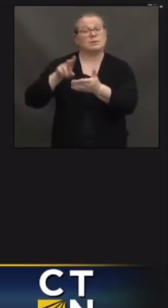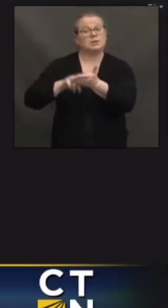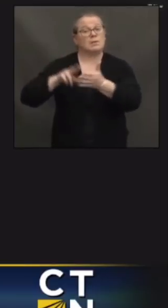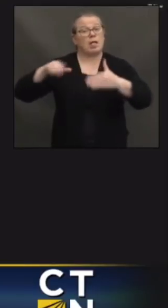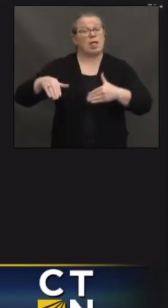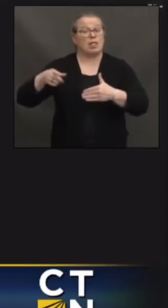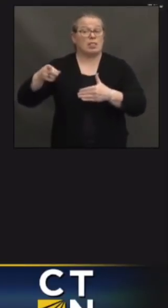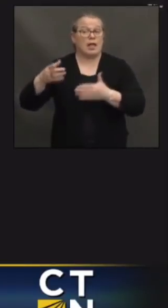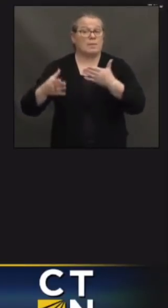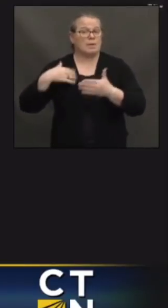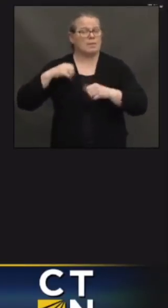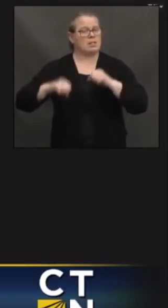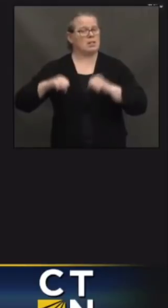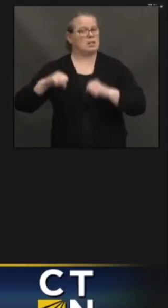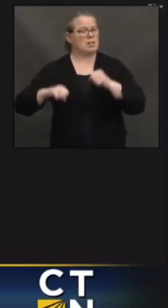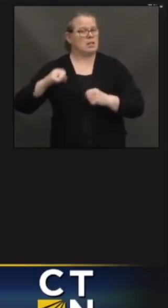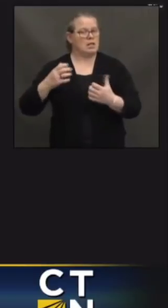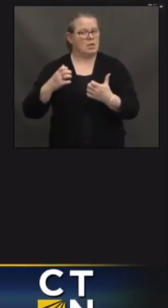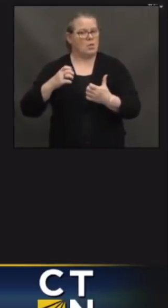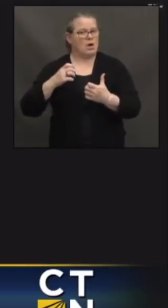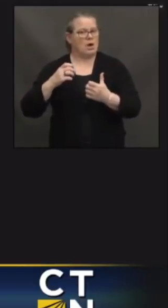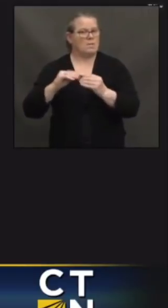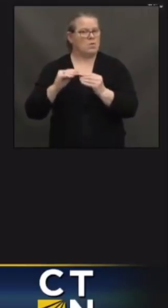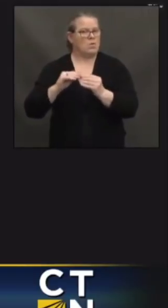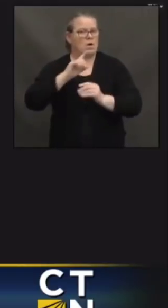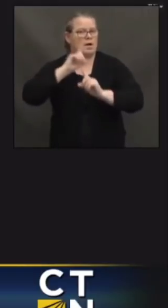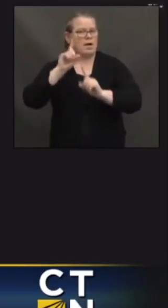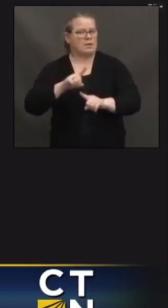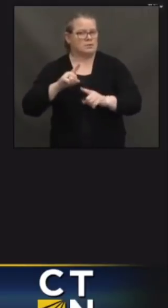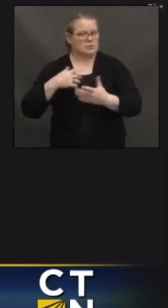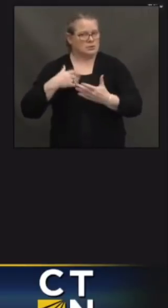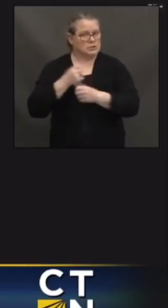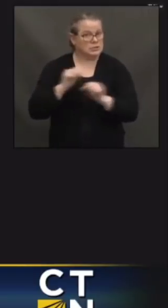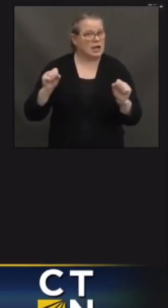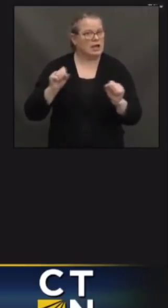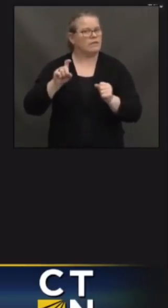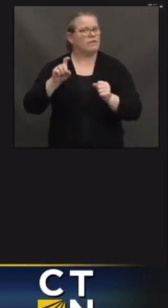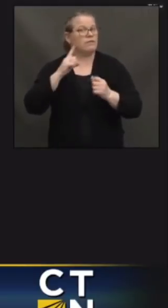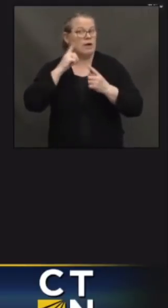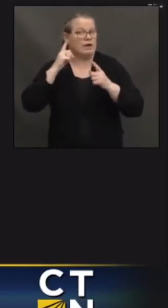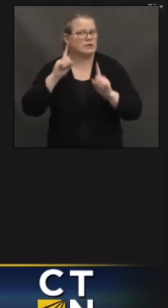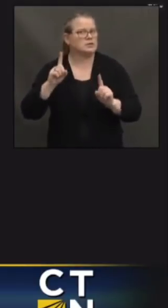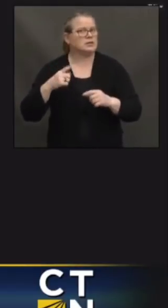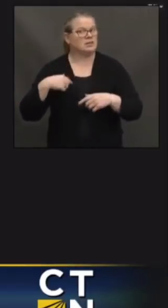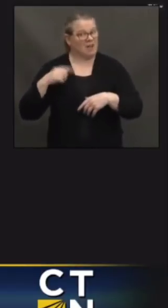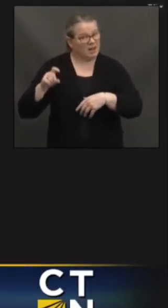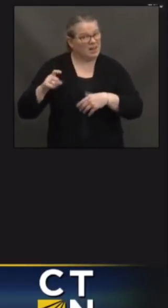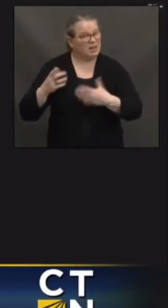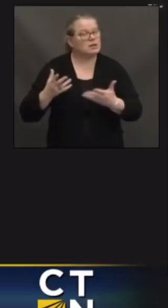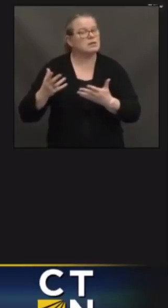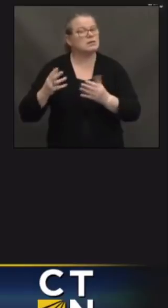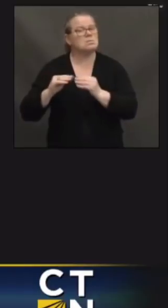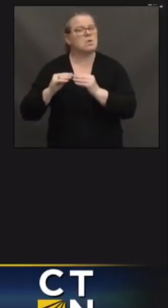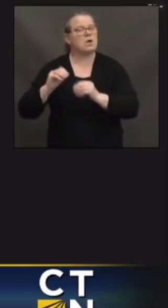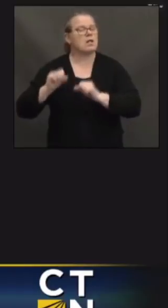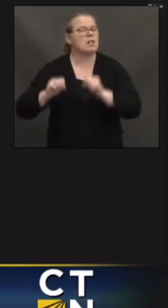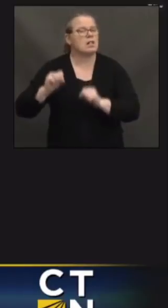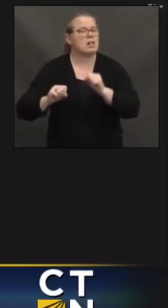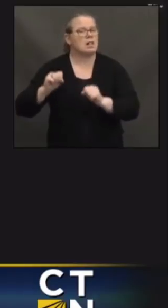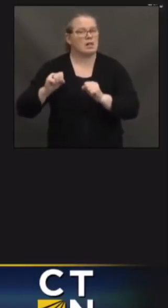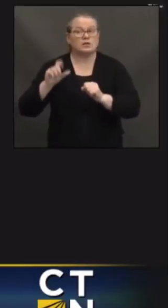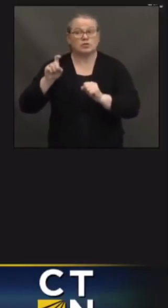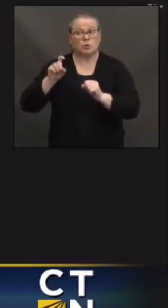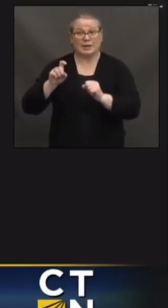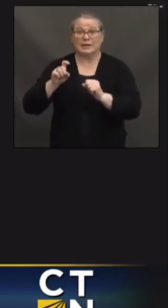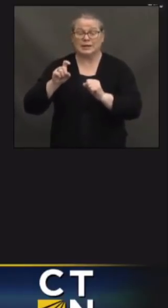have some questions they want answered about the safety or the efficacy or the necessity of the vaccine. So we're going to need, you know, outreach